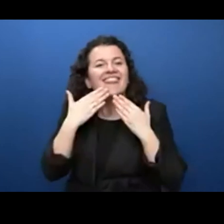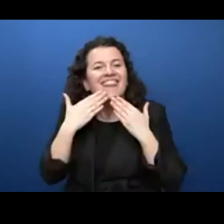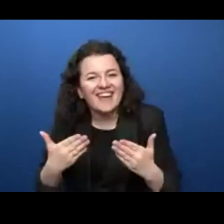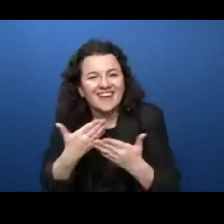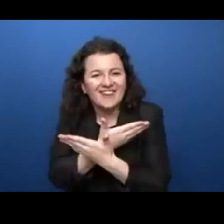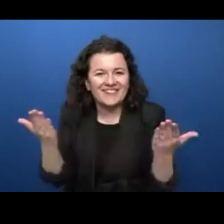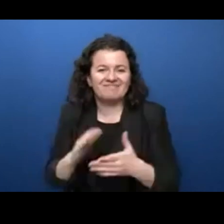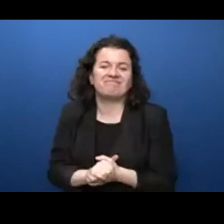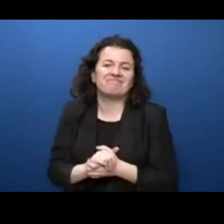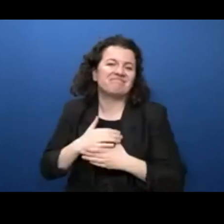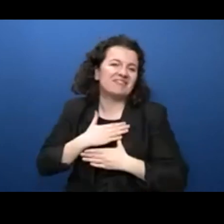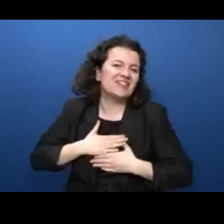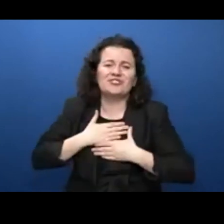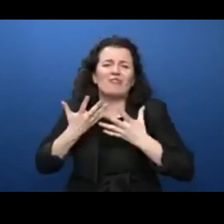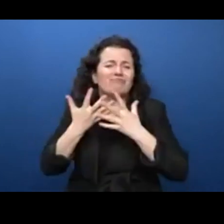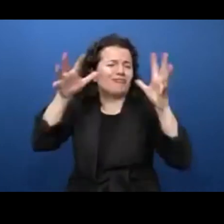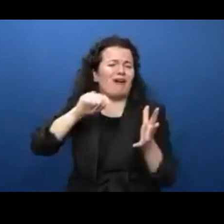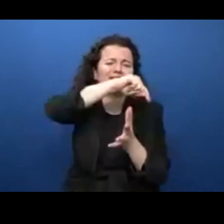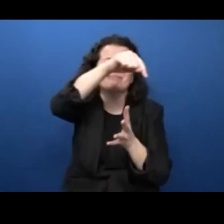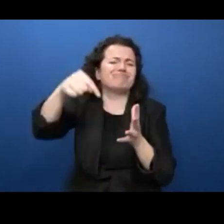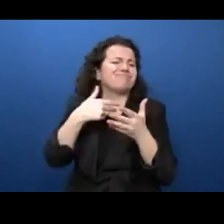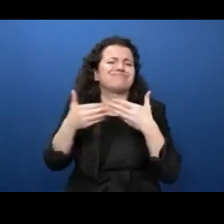Have a great time wherever in the world you may be.